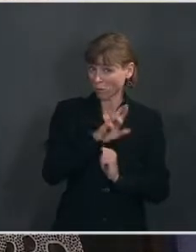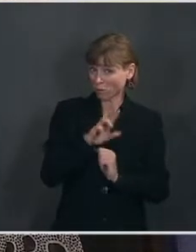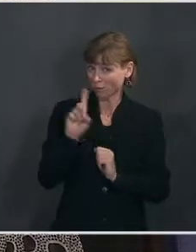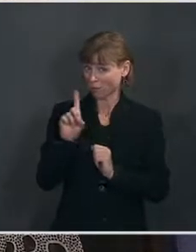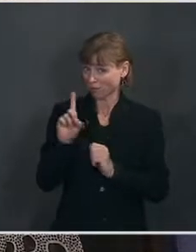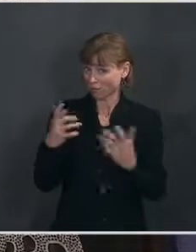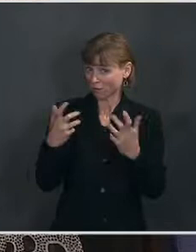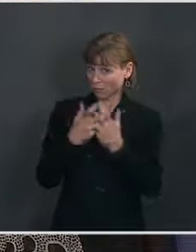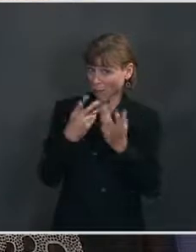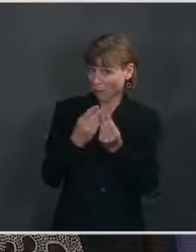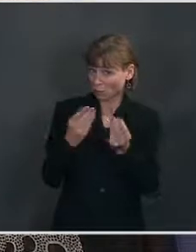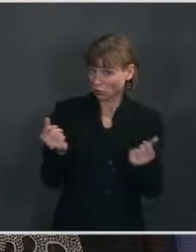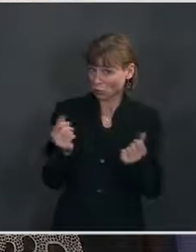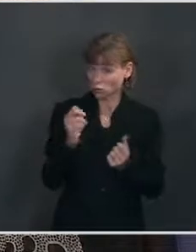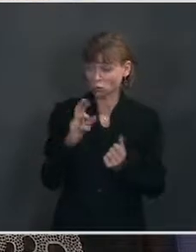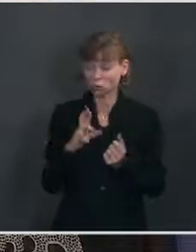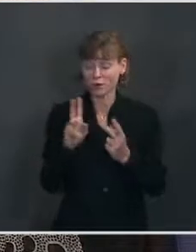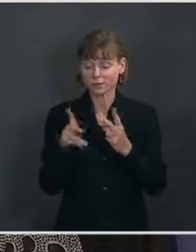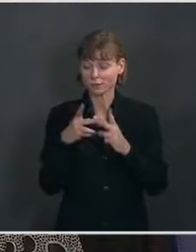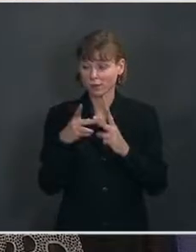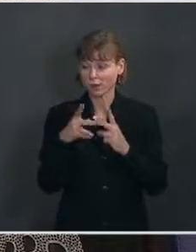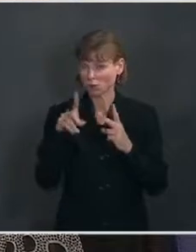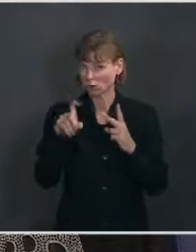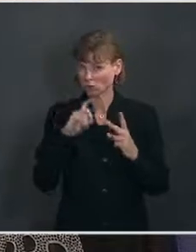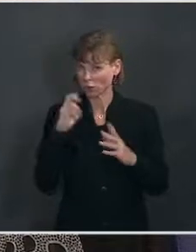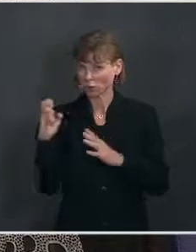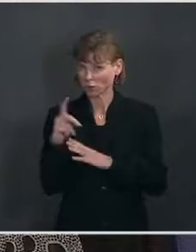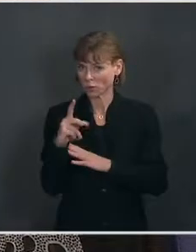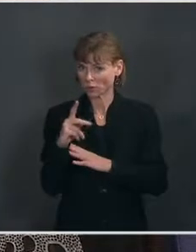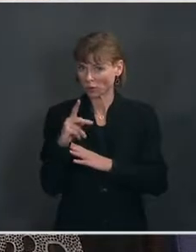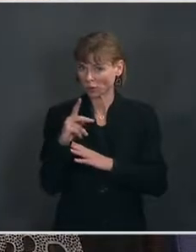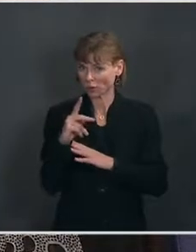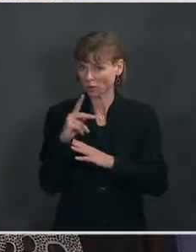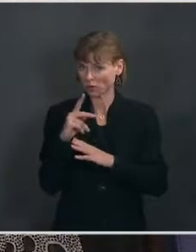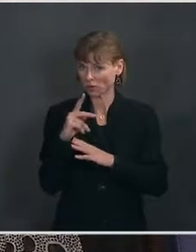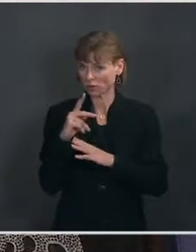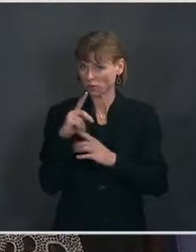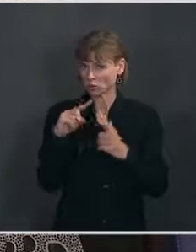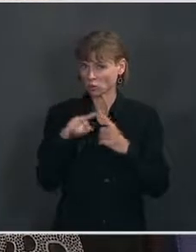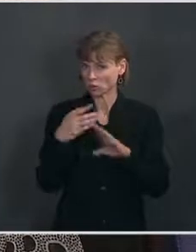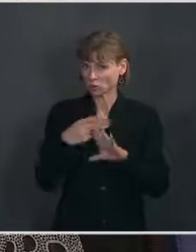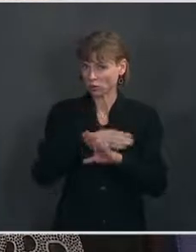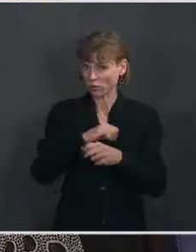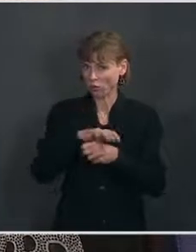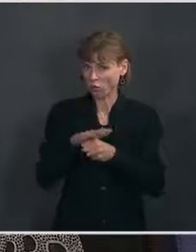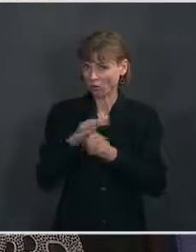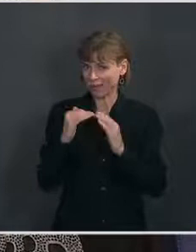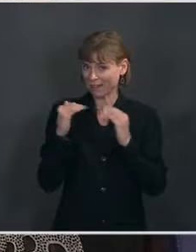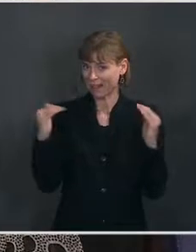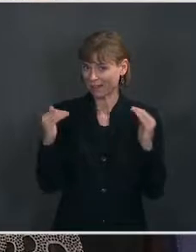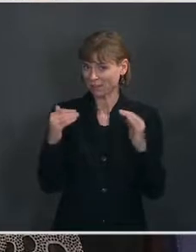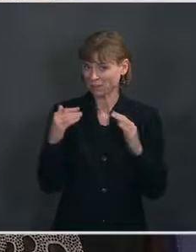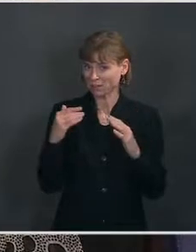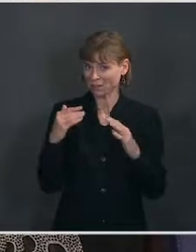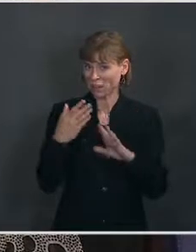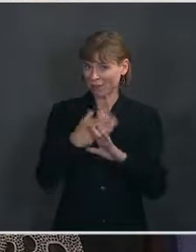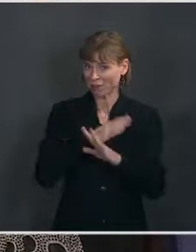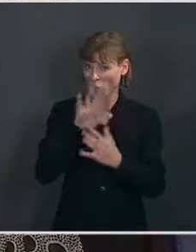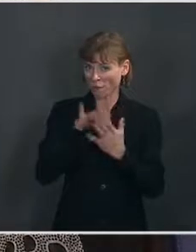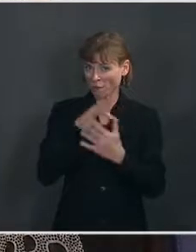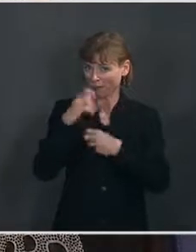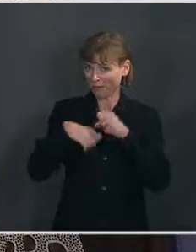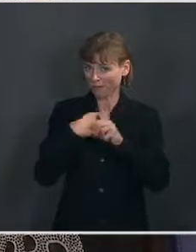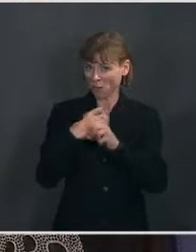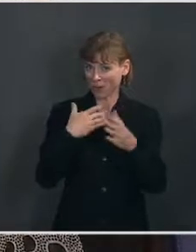said this morning that the economy should return to pre-pandemic levels by mid-year, even if there's not additional legislation. So how does that assessment